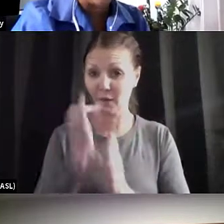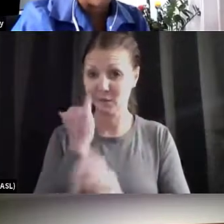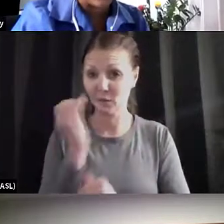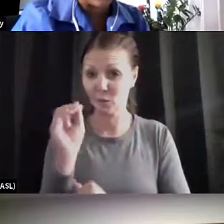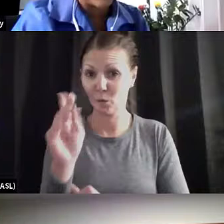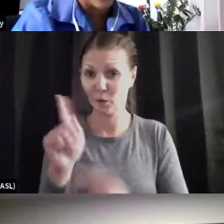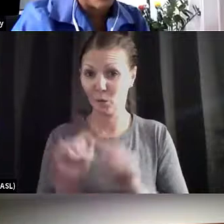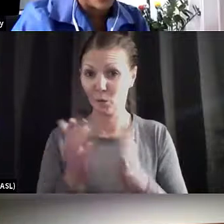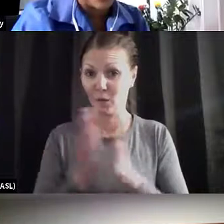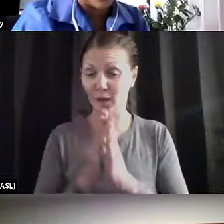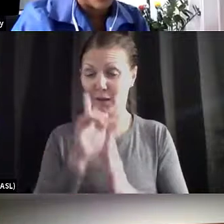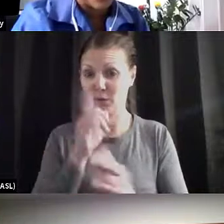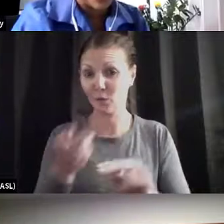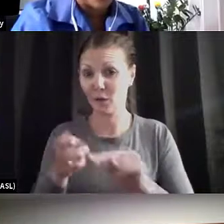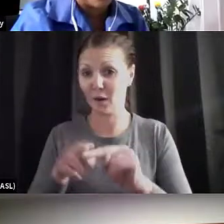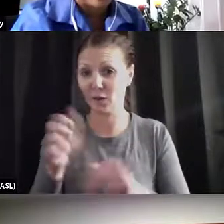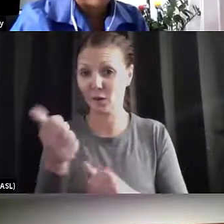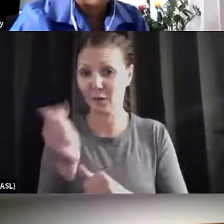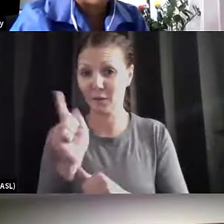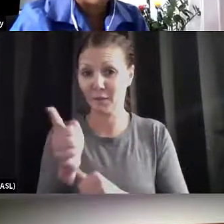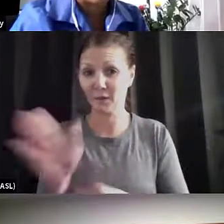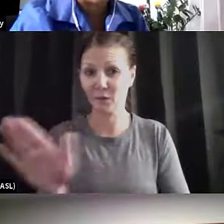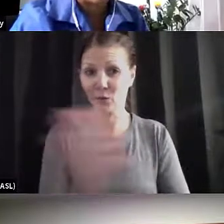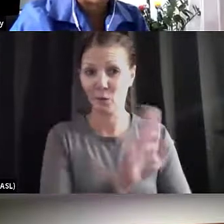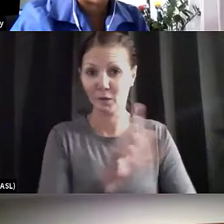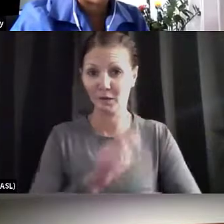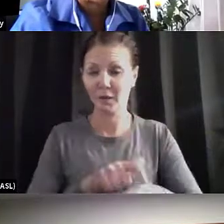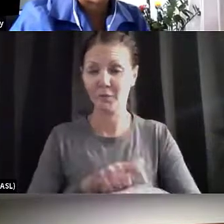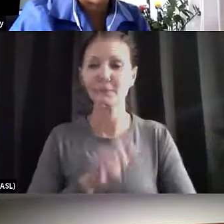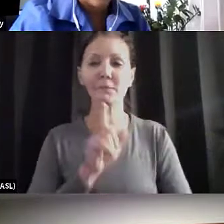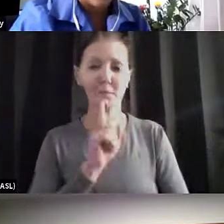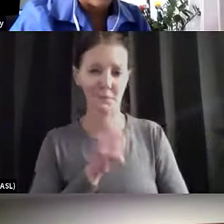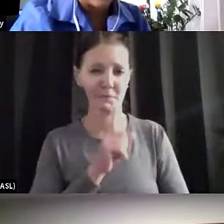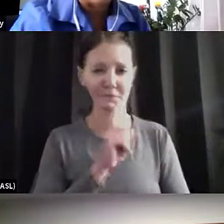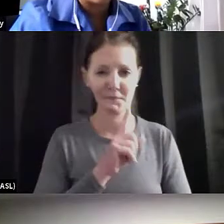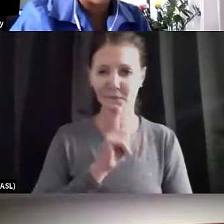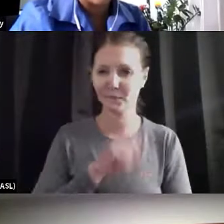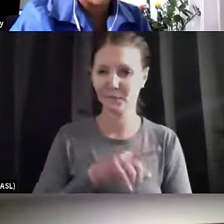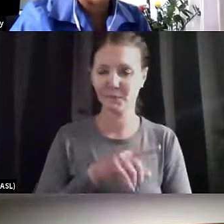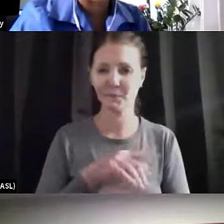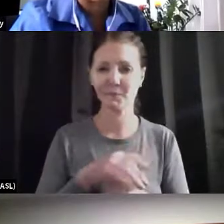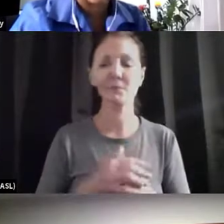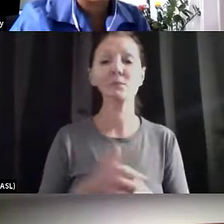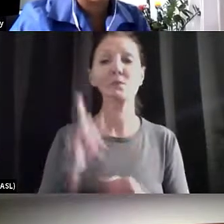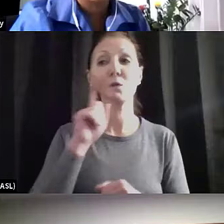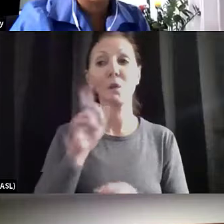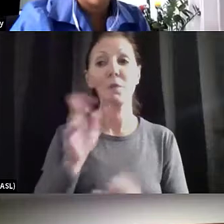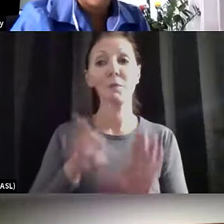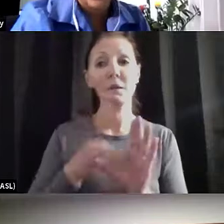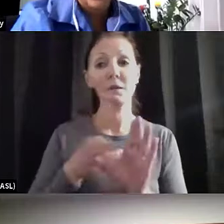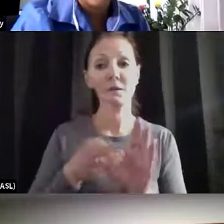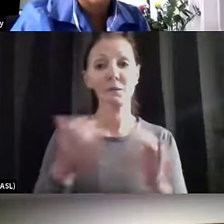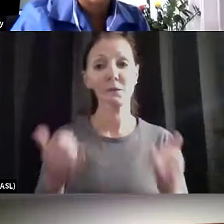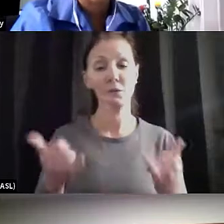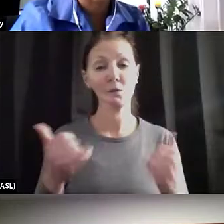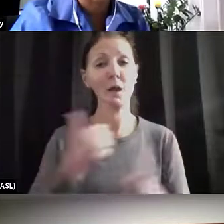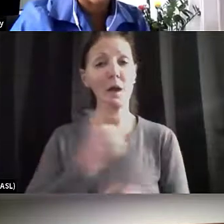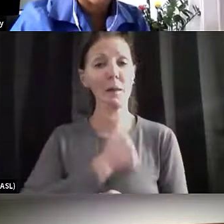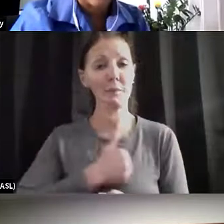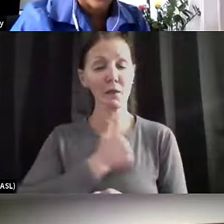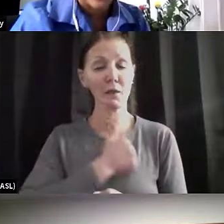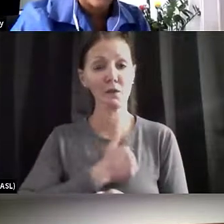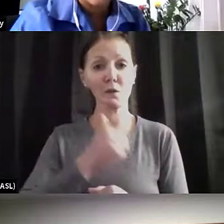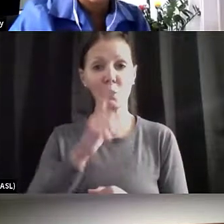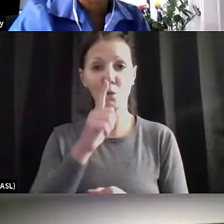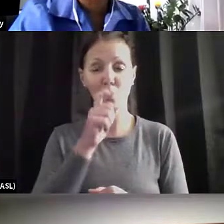to ask you for an extra 10 minutes of your time. Dr. And for our participants today, my apologies for those